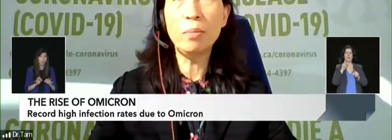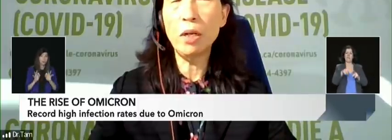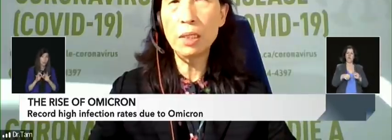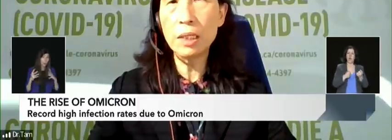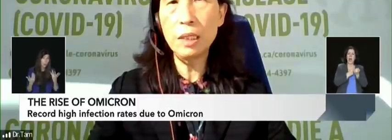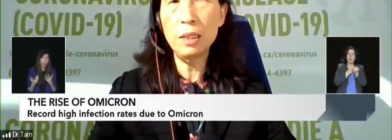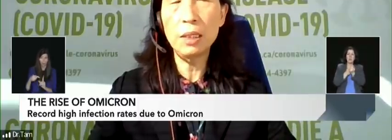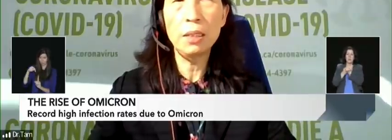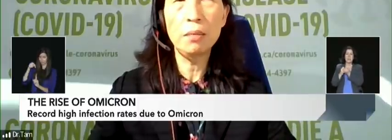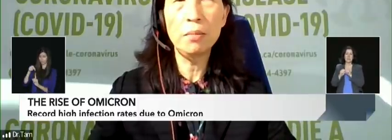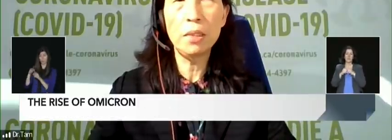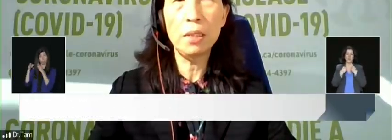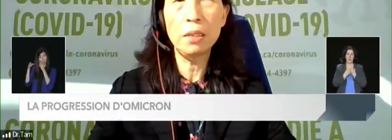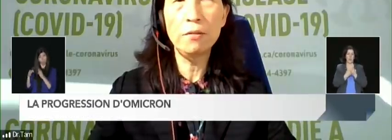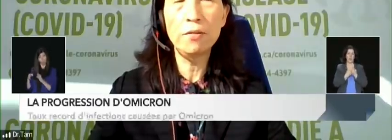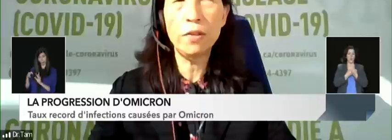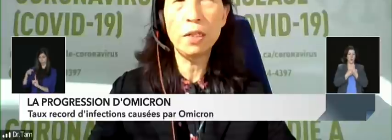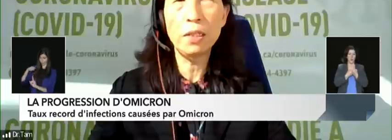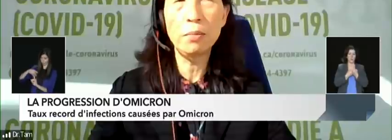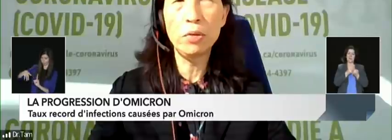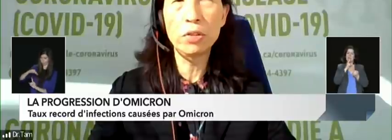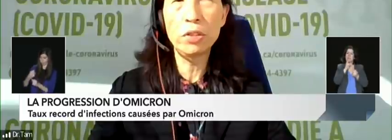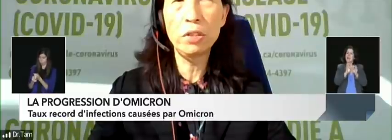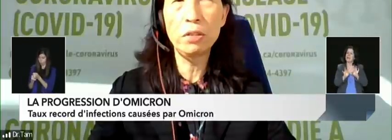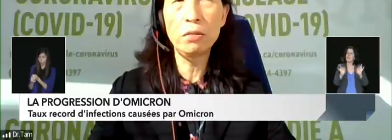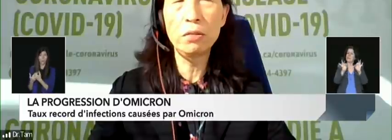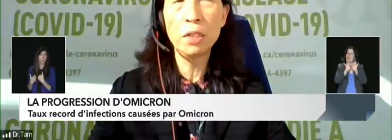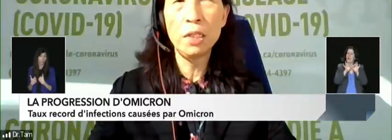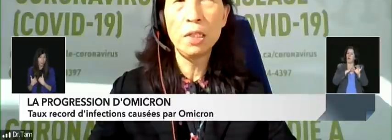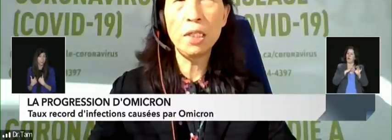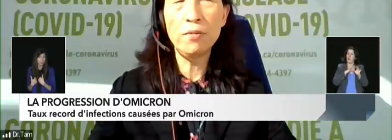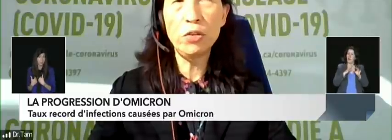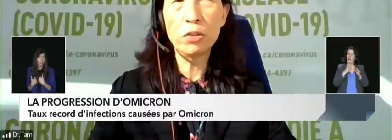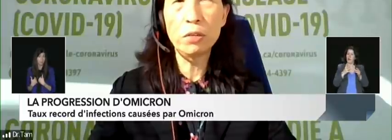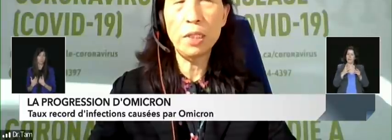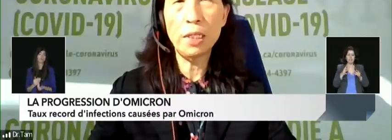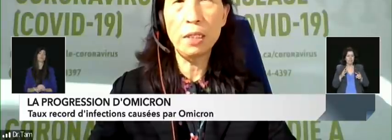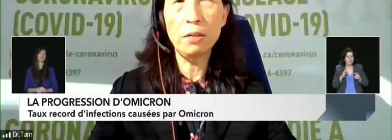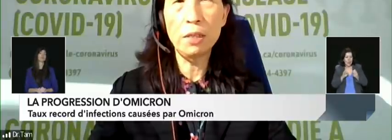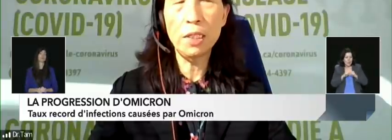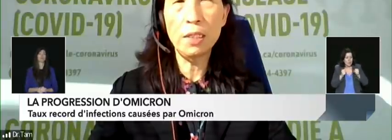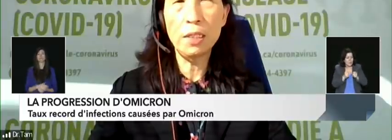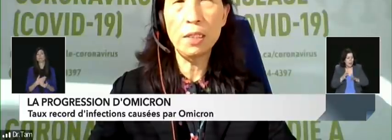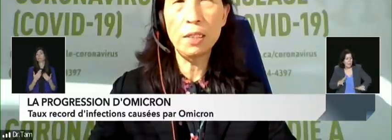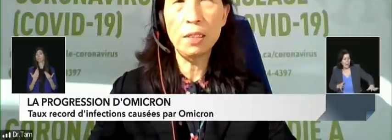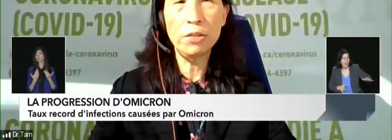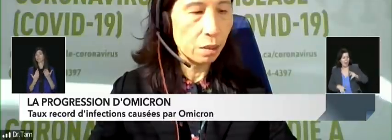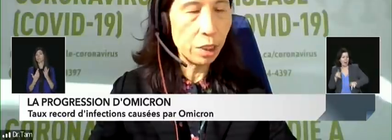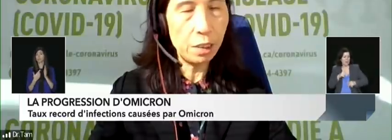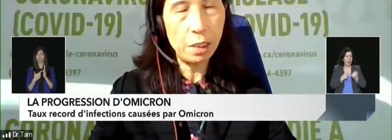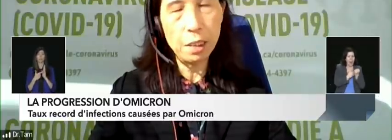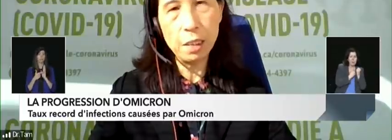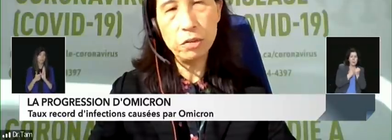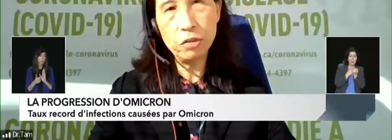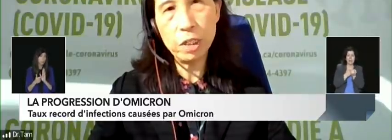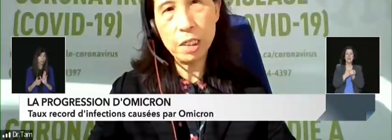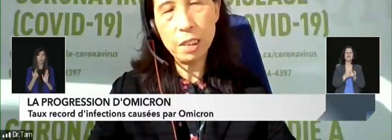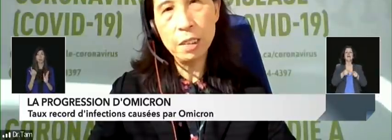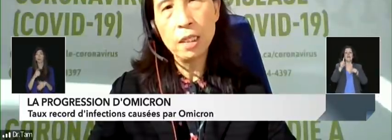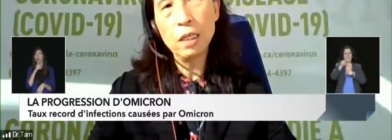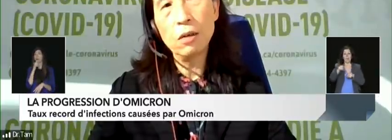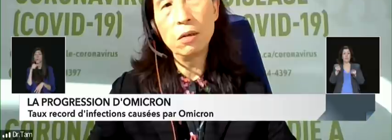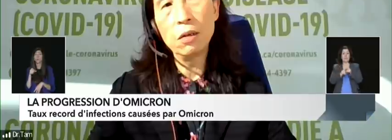You know, some of the policies in terms of supports to individuals at the lower socioeconomic